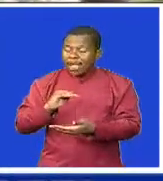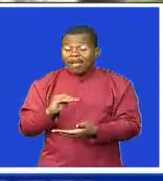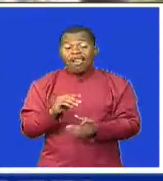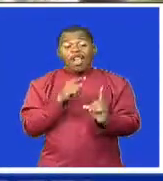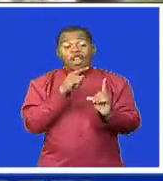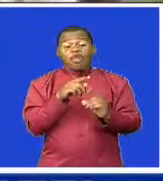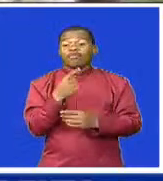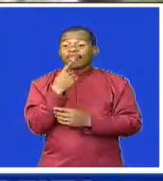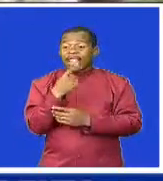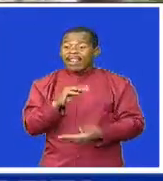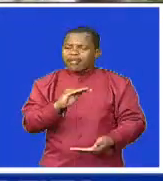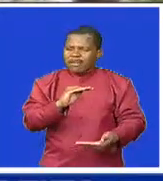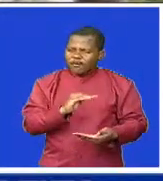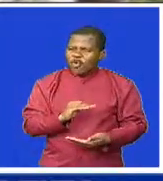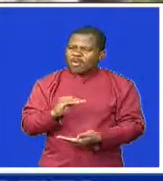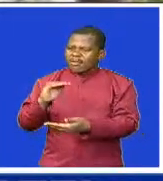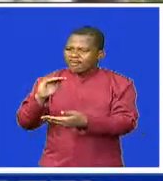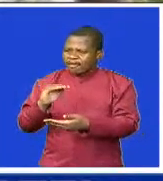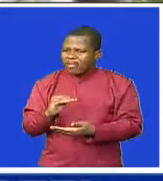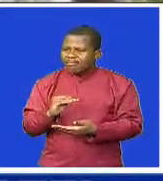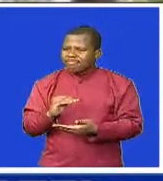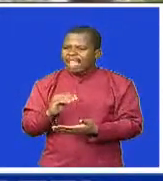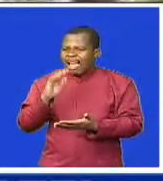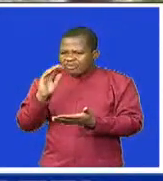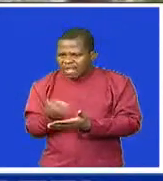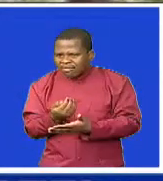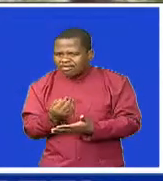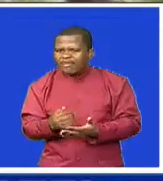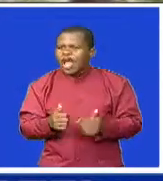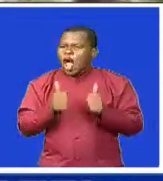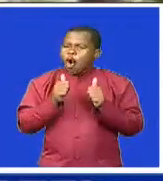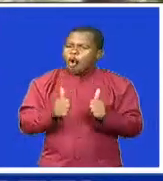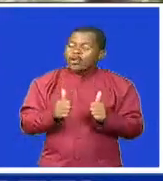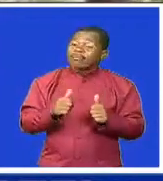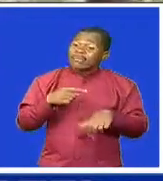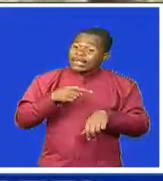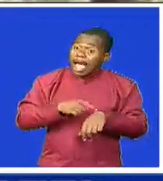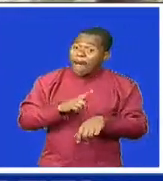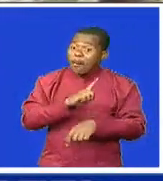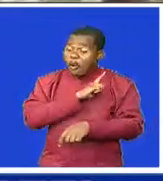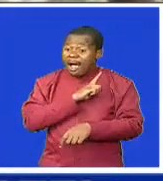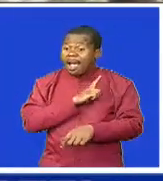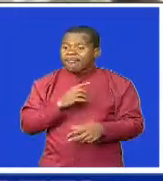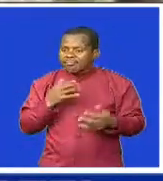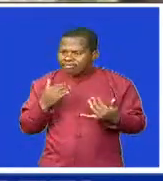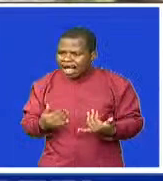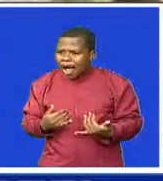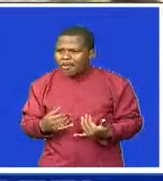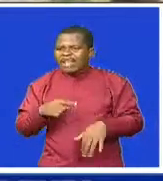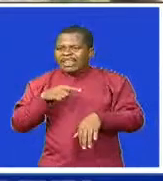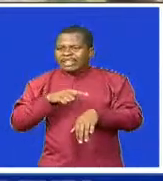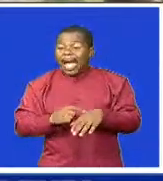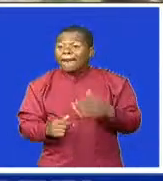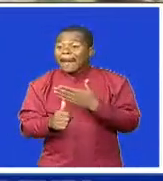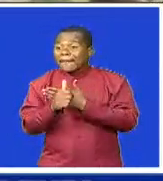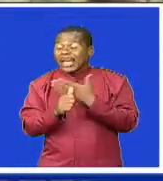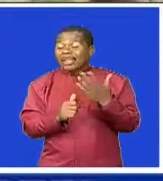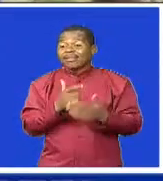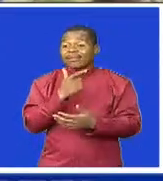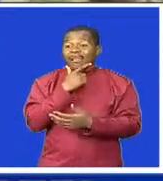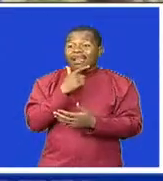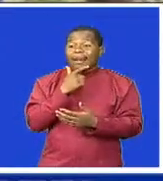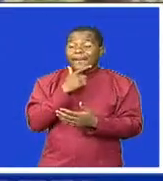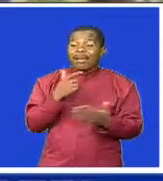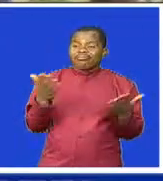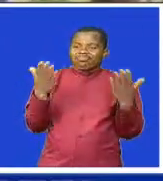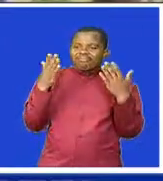for the residents as we approach Christmas hence they will have a merry Christmas. The chief says Ezuluni has been hit hard by the COVID